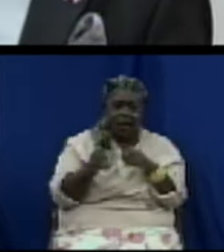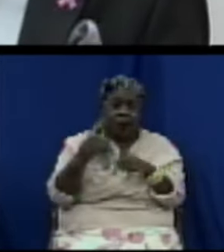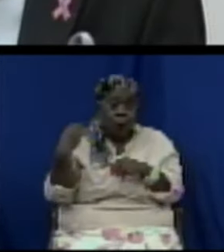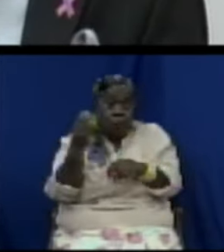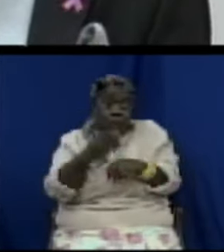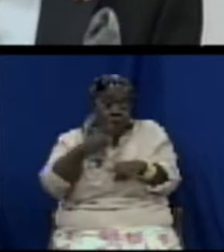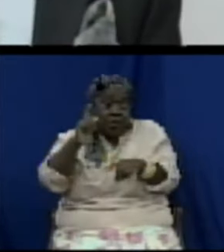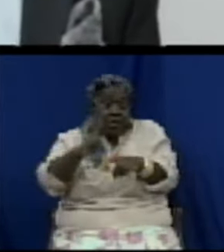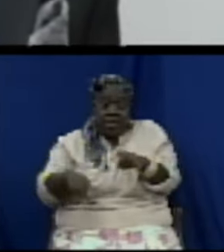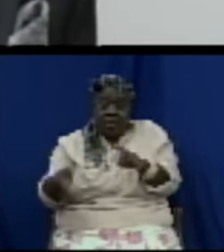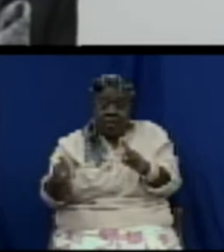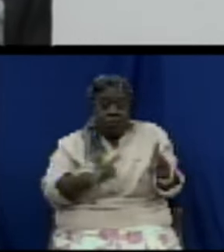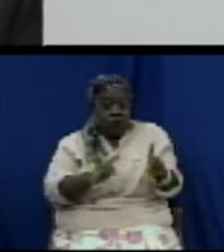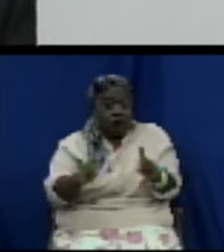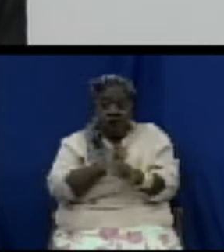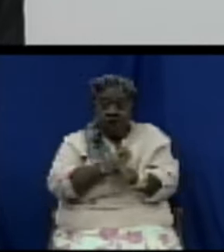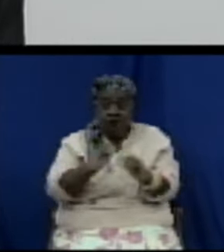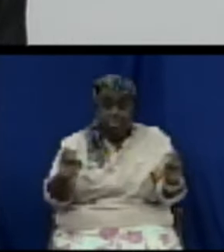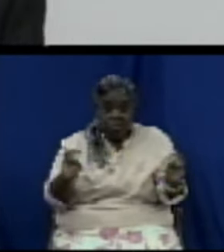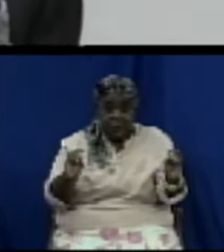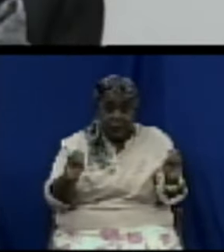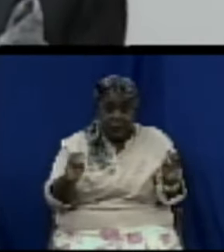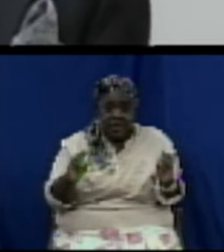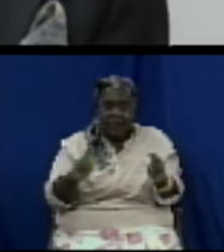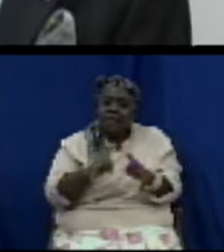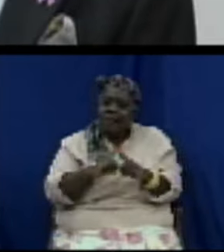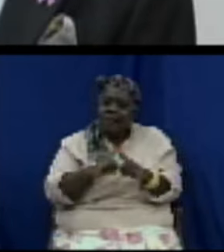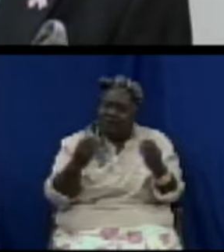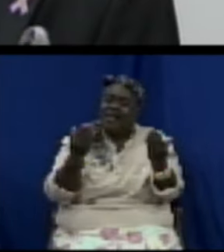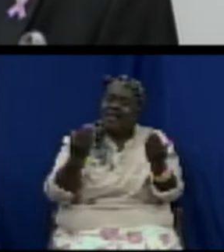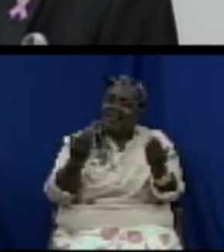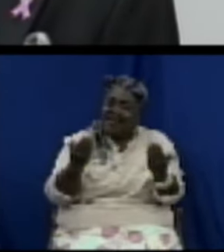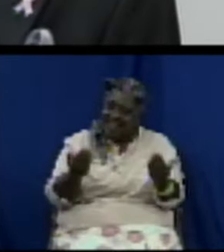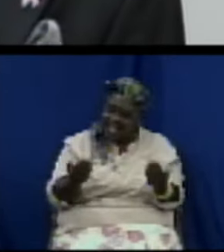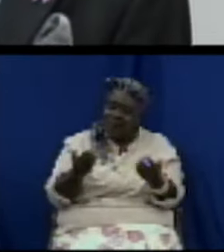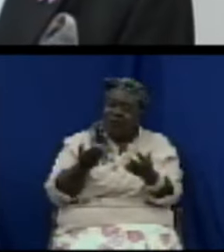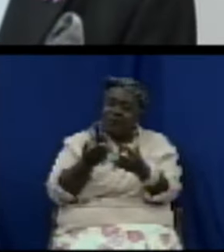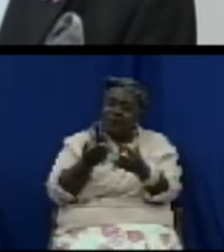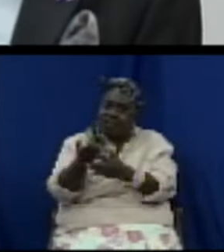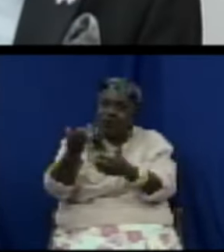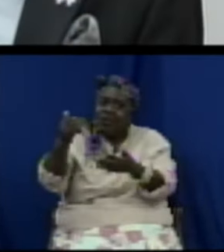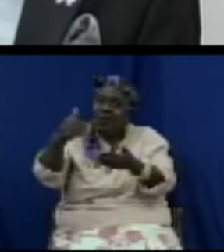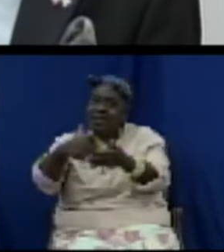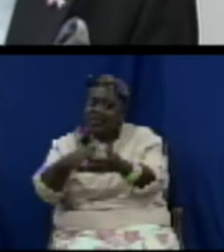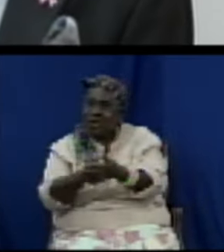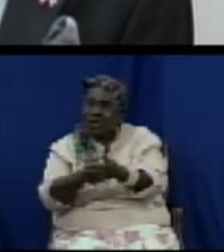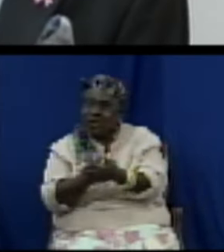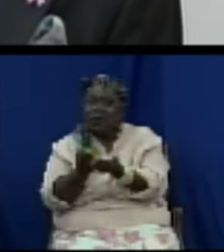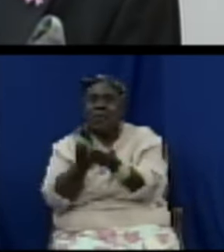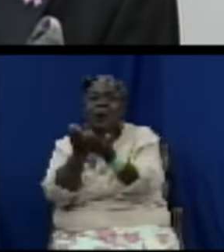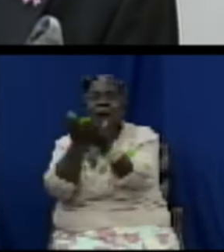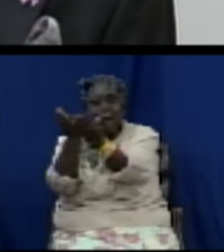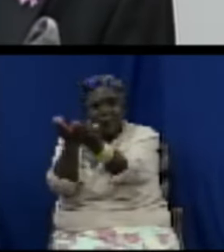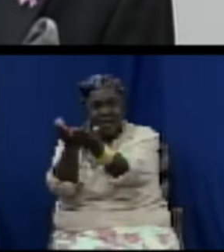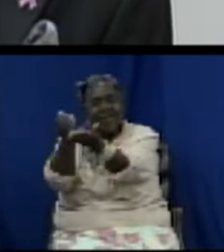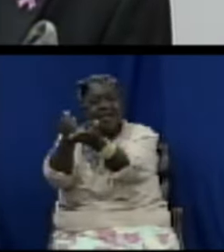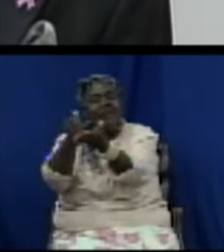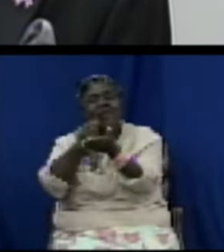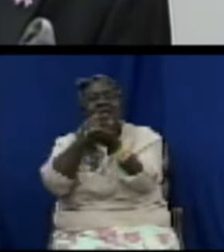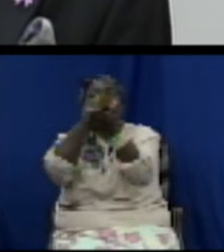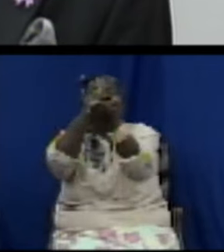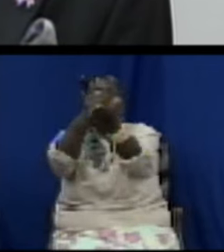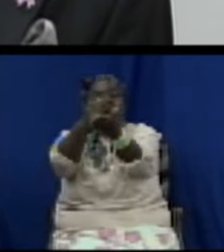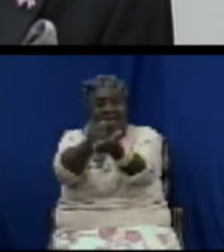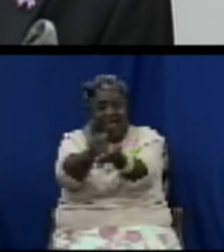this of course is going to help with that particular accusation